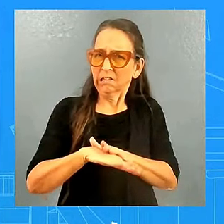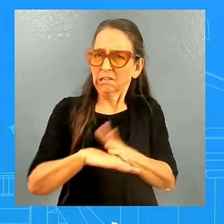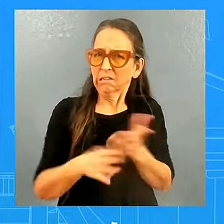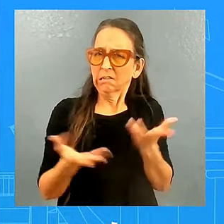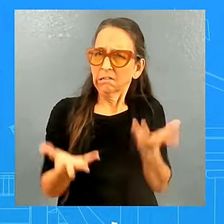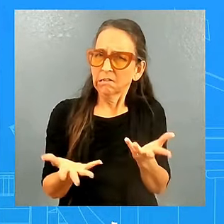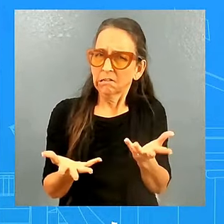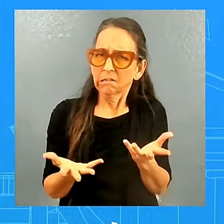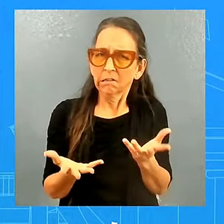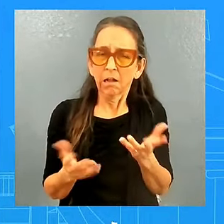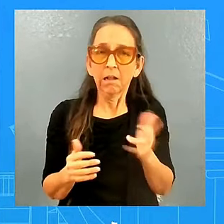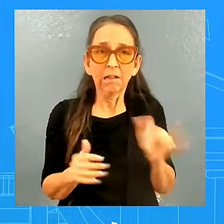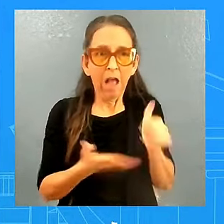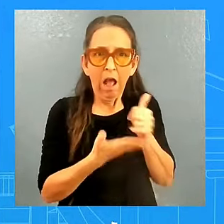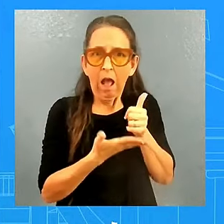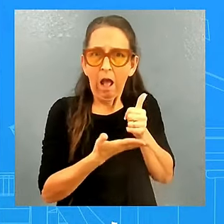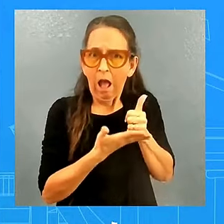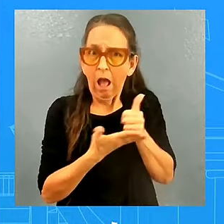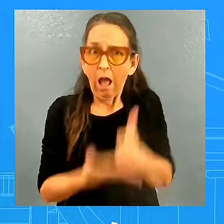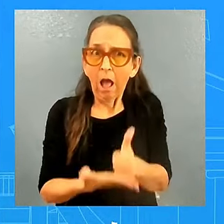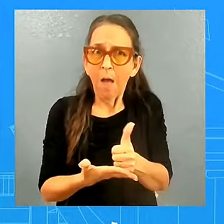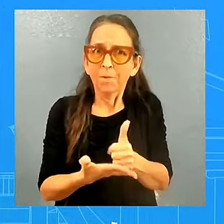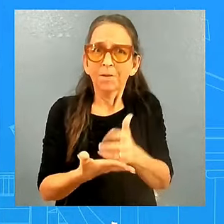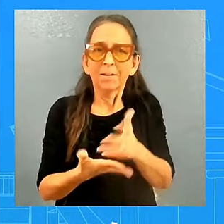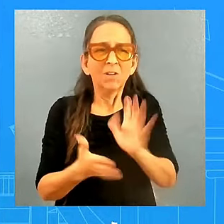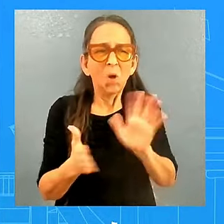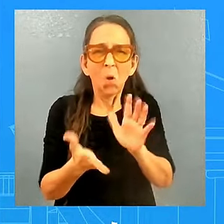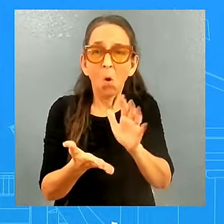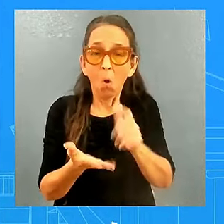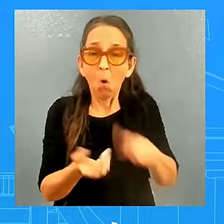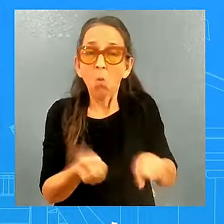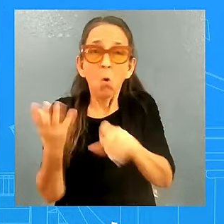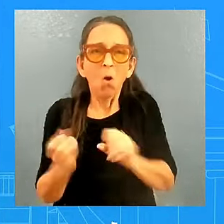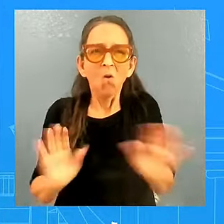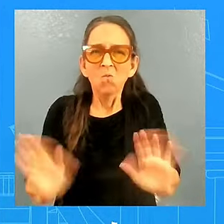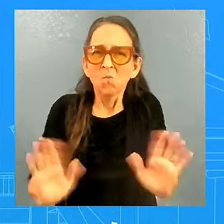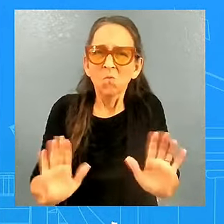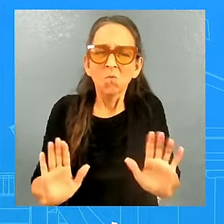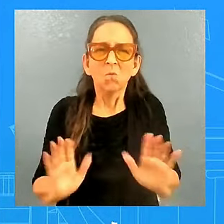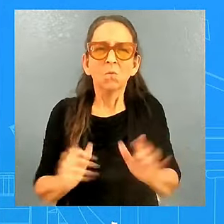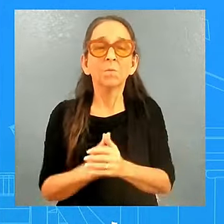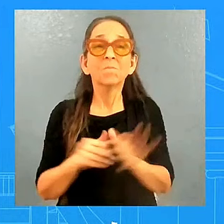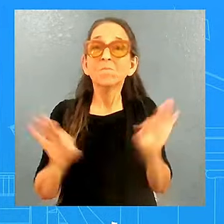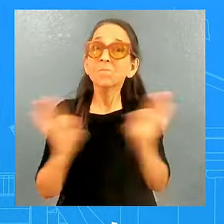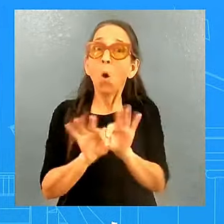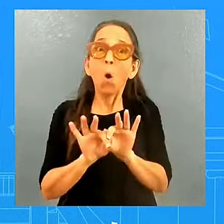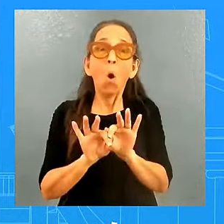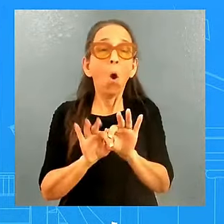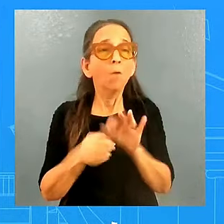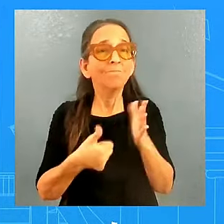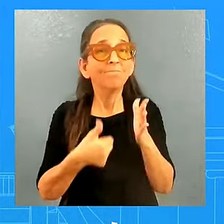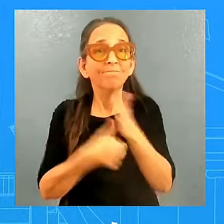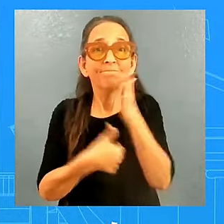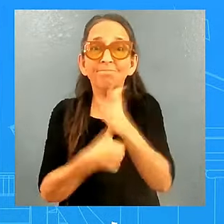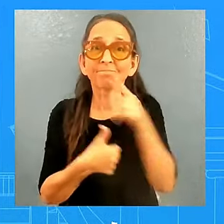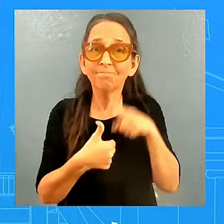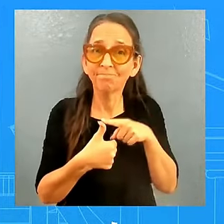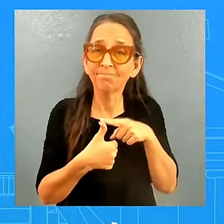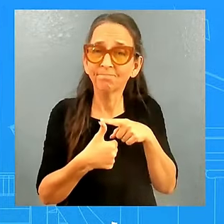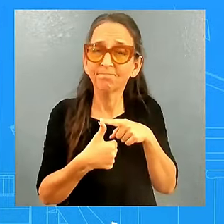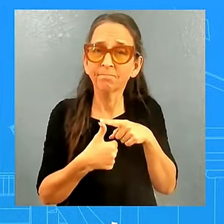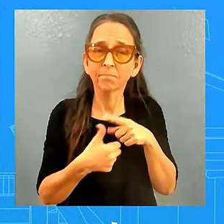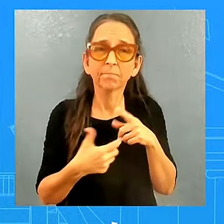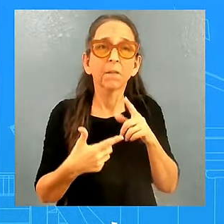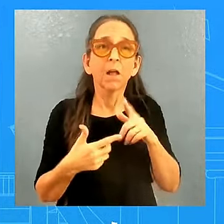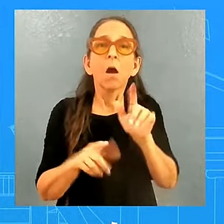the American people, that actually delivers on key, key priorities, and that is actually popular. So I'll leave it